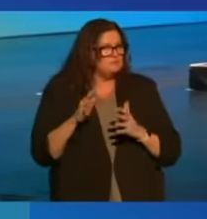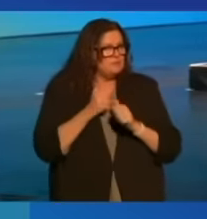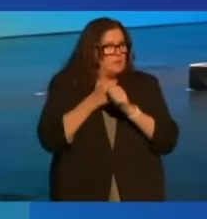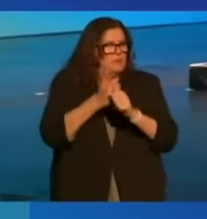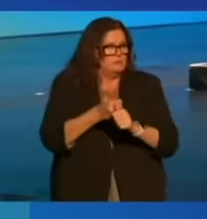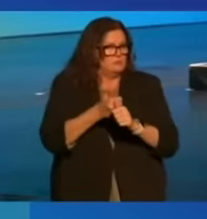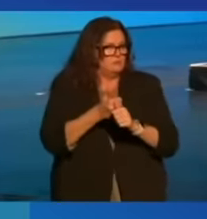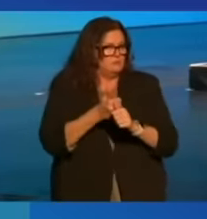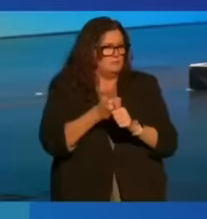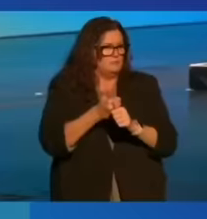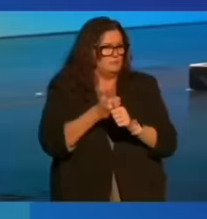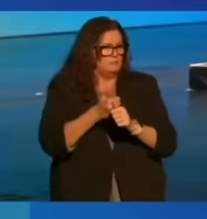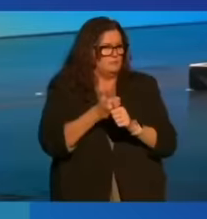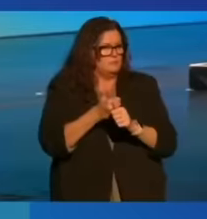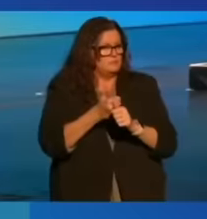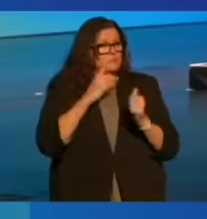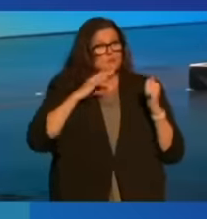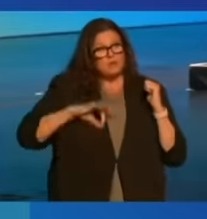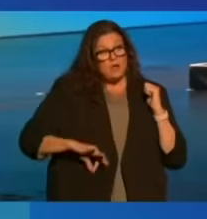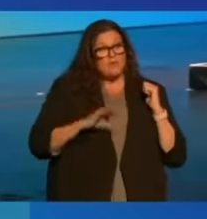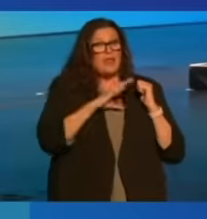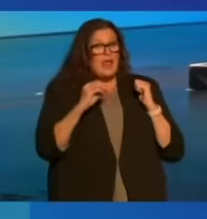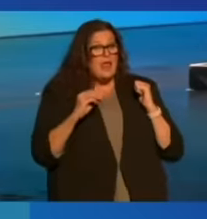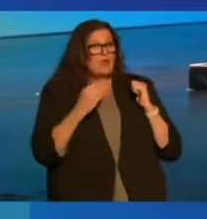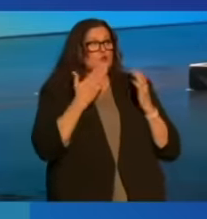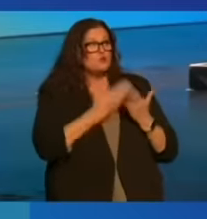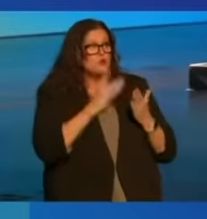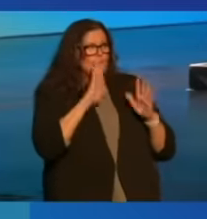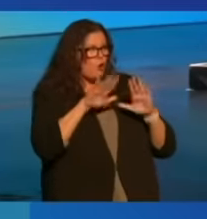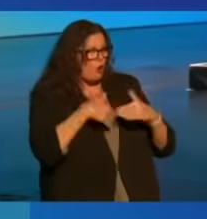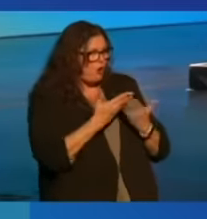profits and the common good.